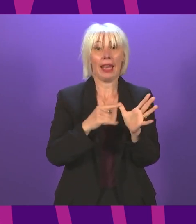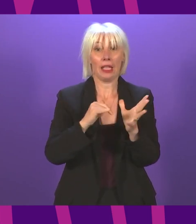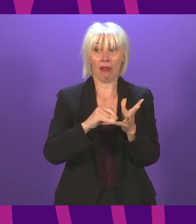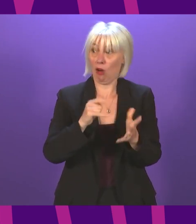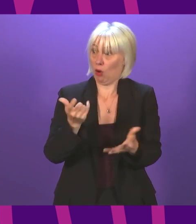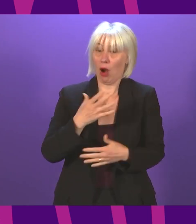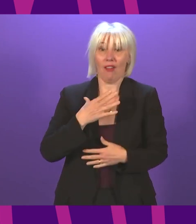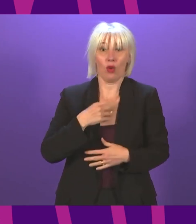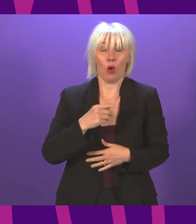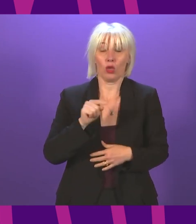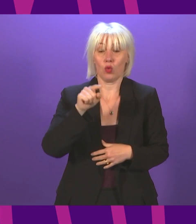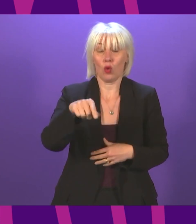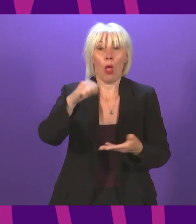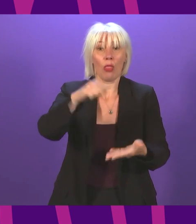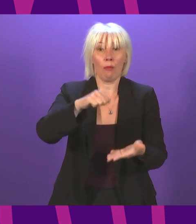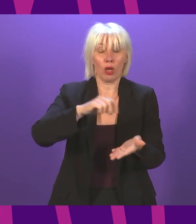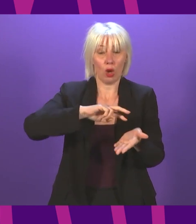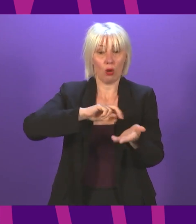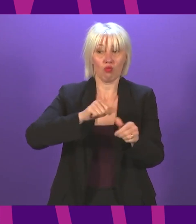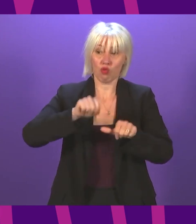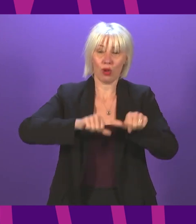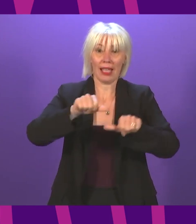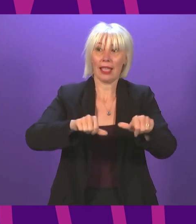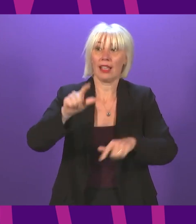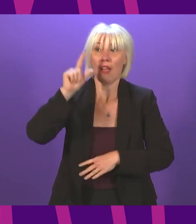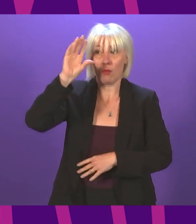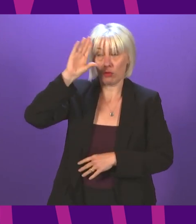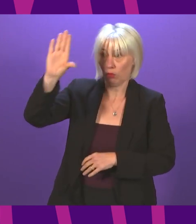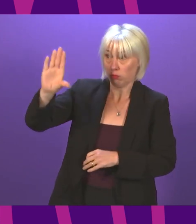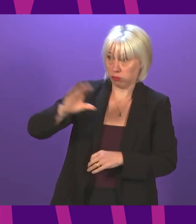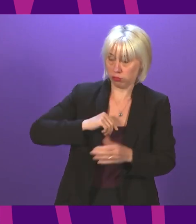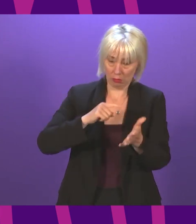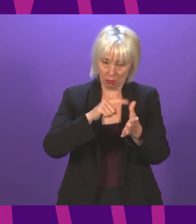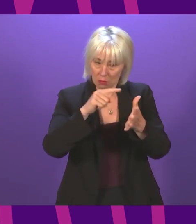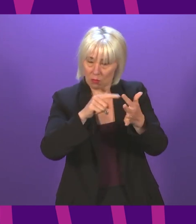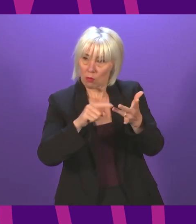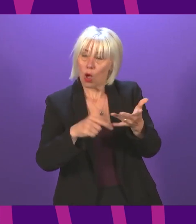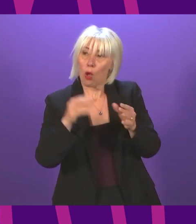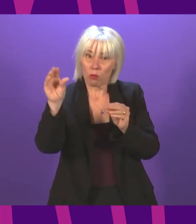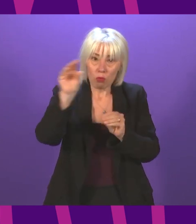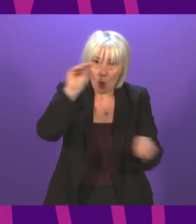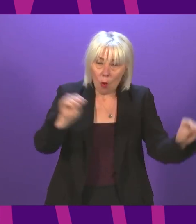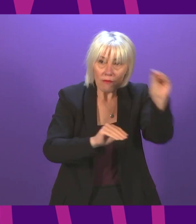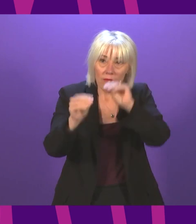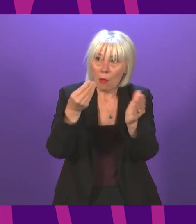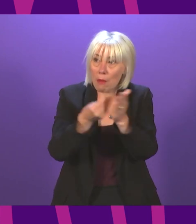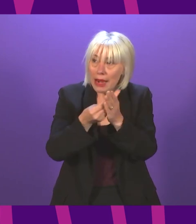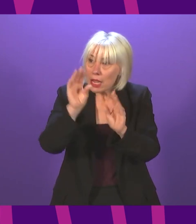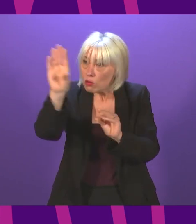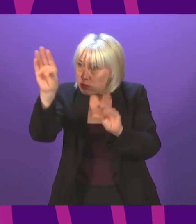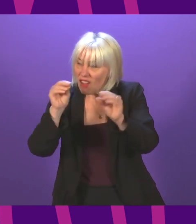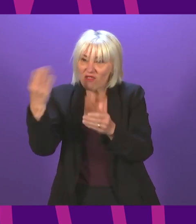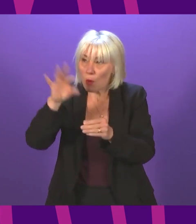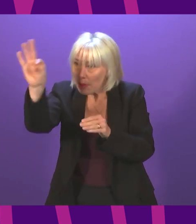forward in the forthcoming budget process and point to where he thinks we should take extra money to add to that, I will be very happy